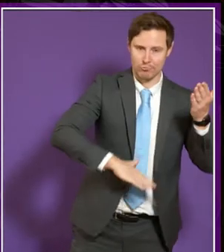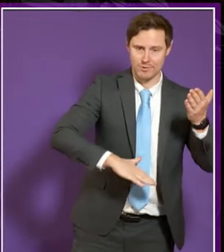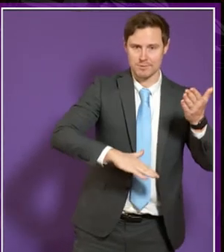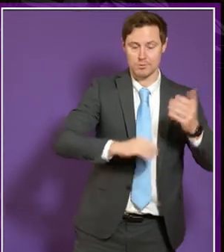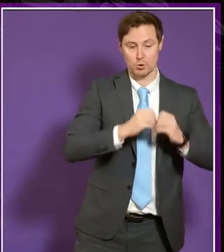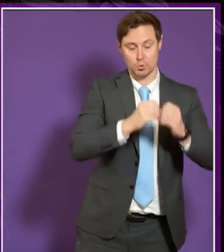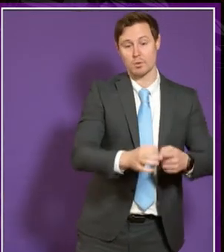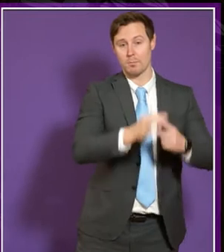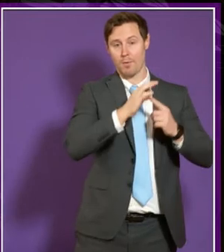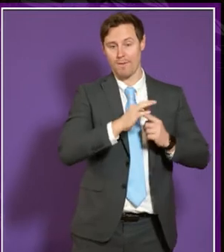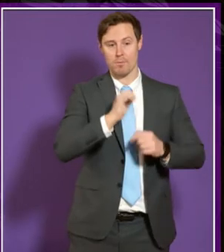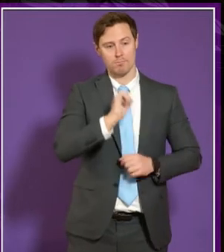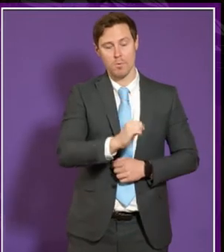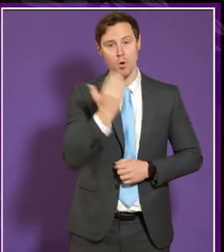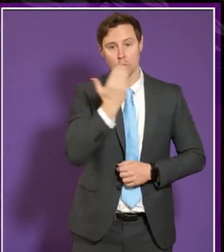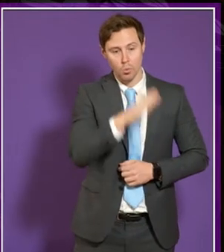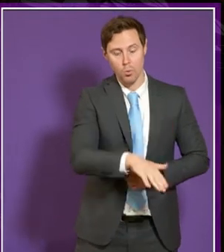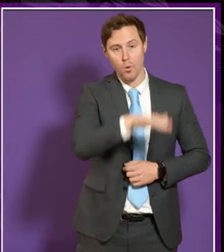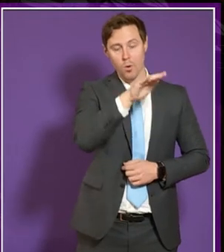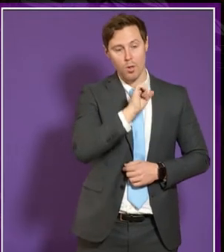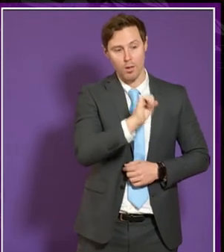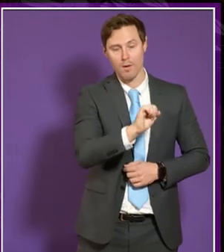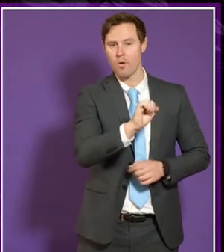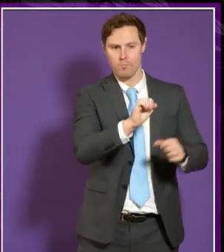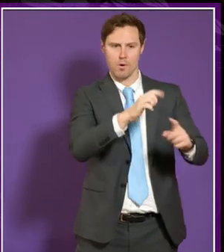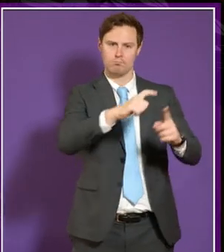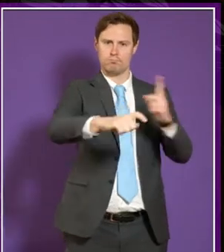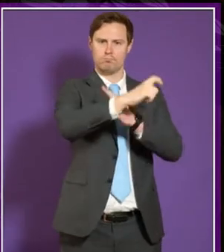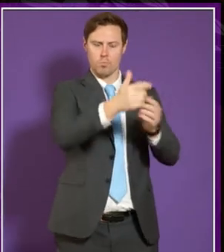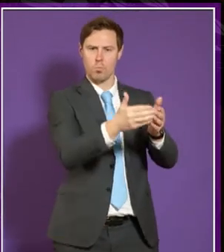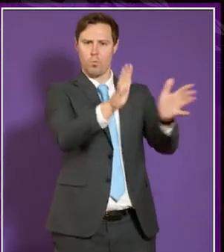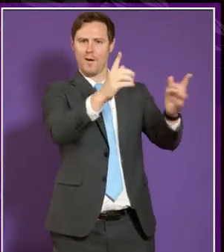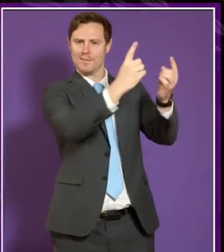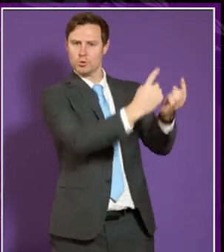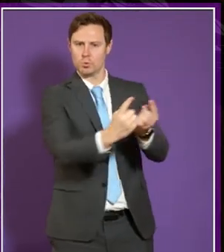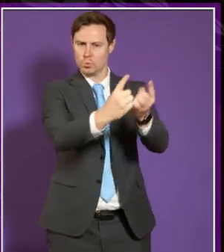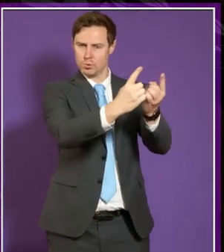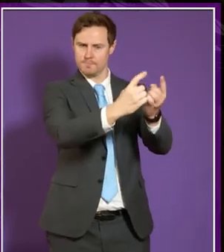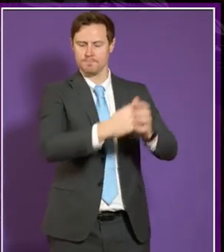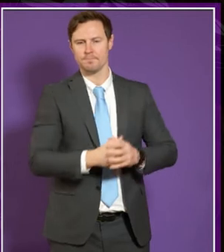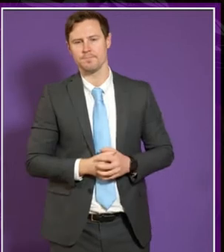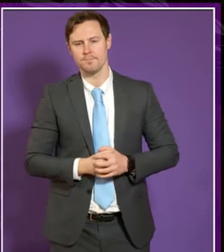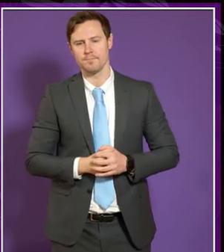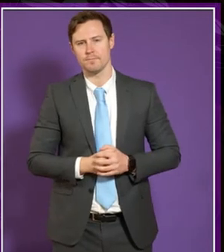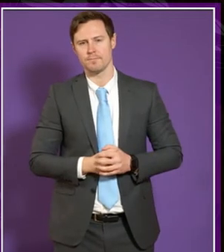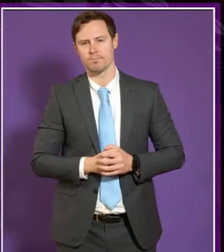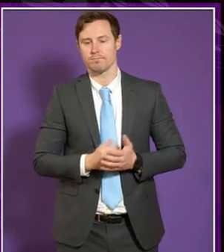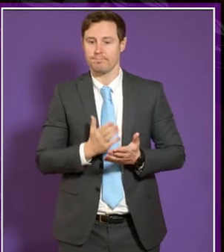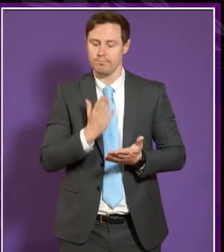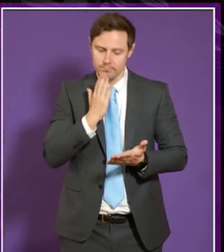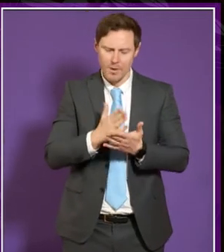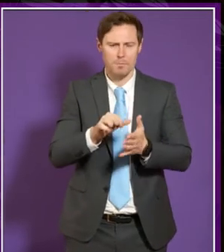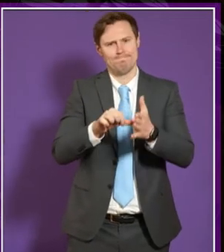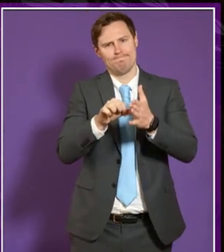had today through their schooling through wider issues um it is difficult